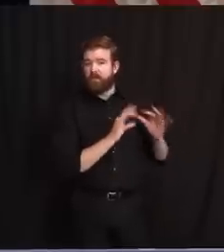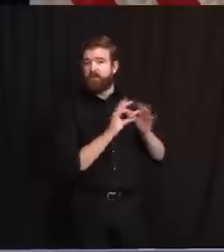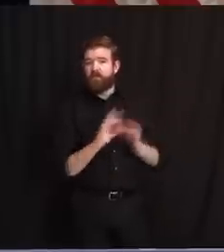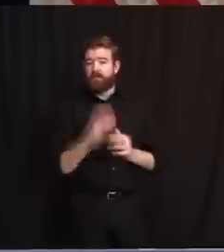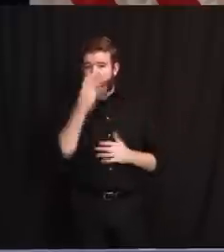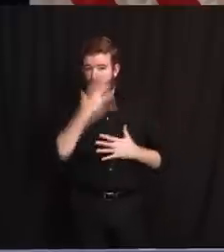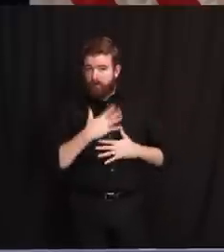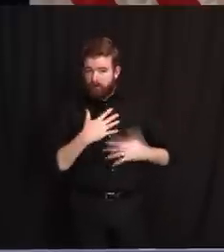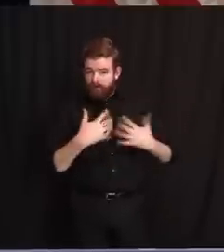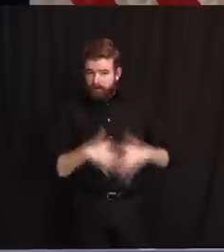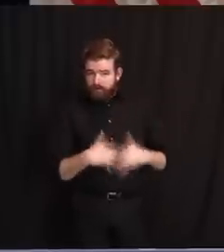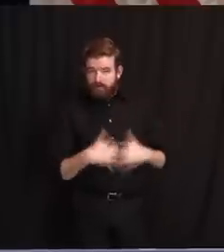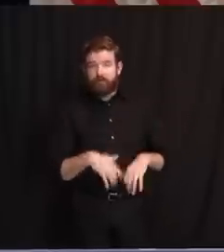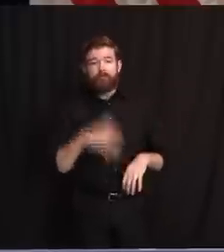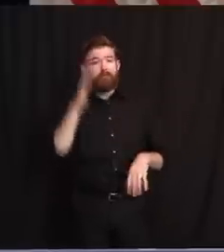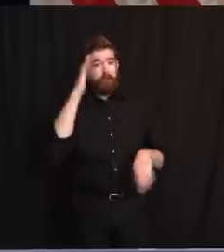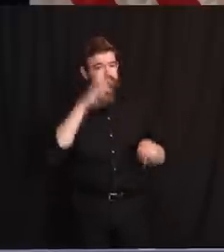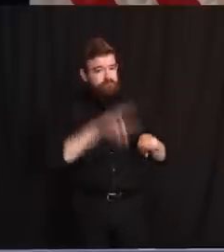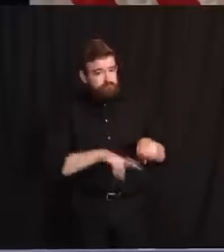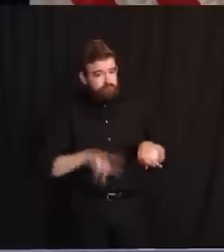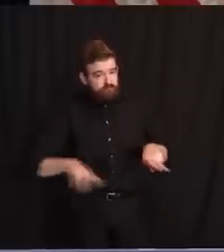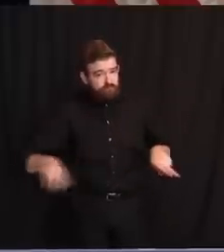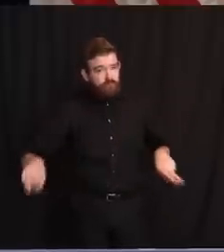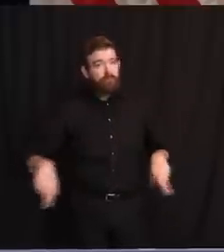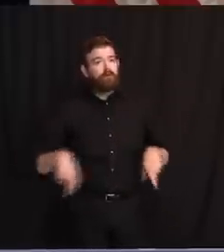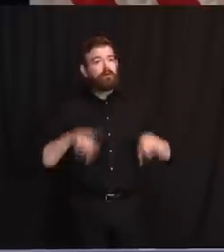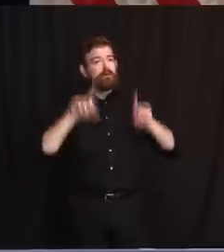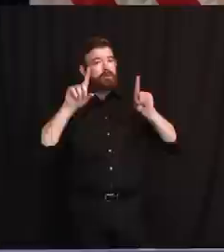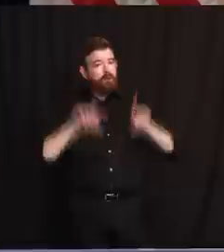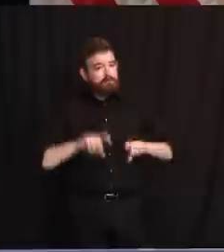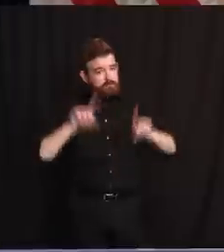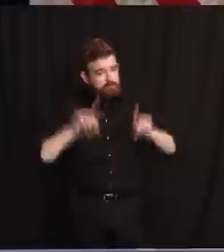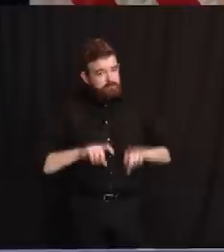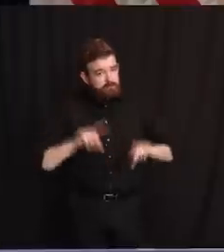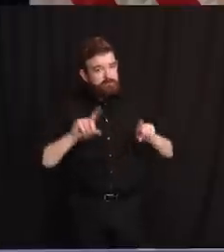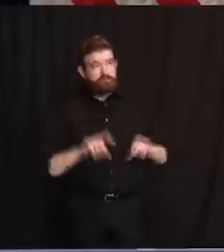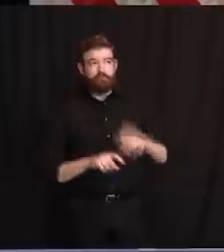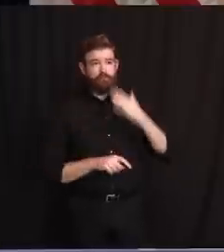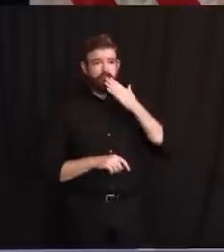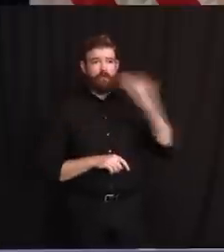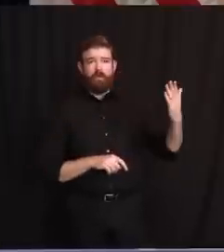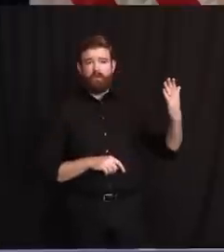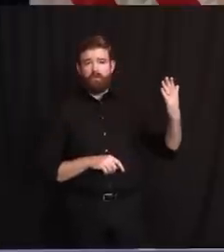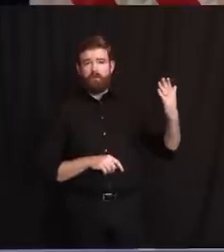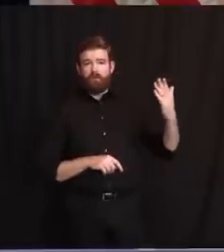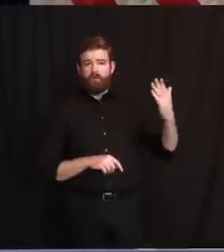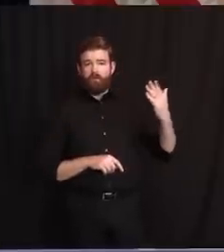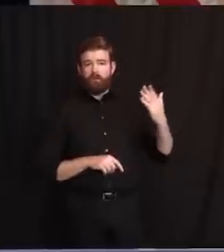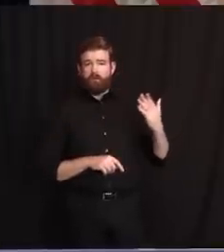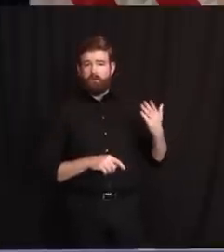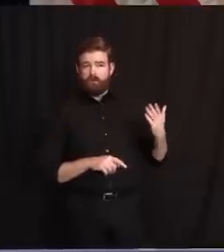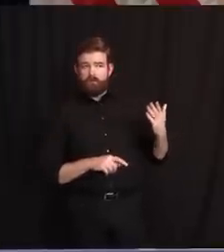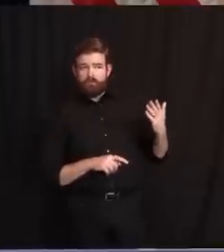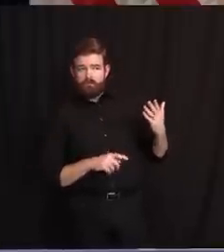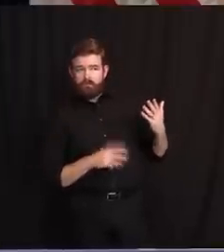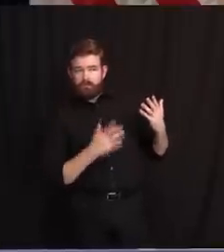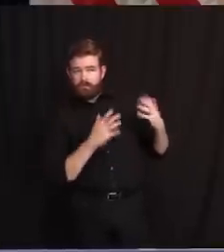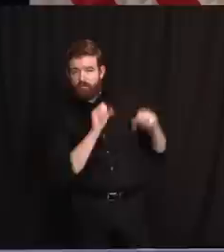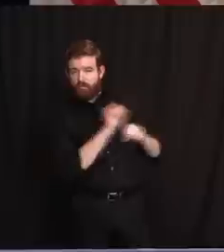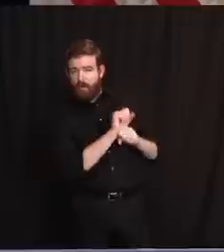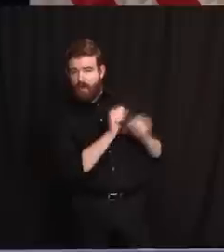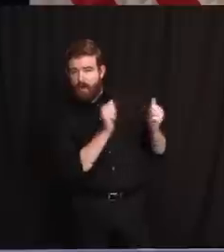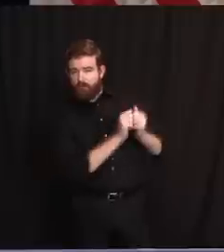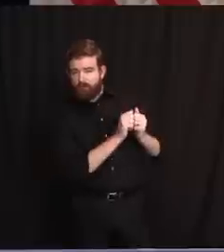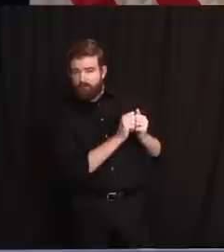testing, etc. We're grateful for that. We continue to find common ground and we will need to do that. I've